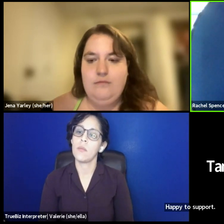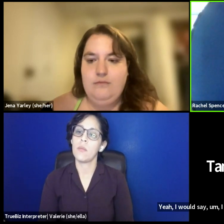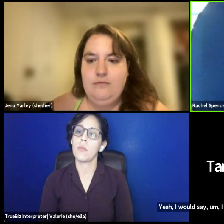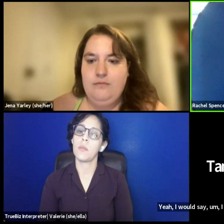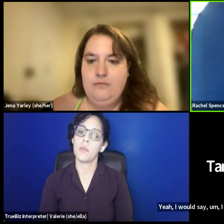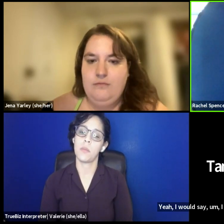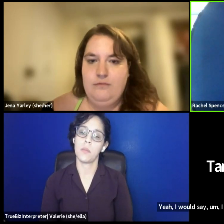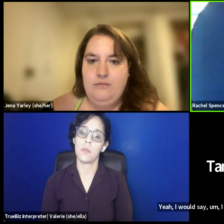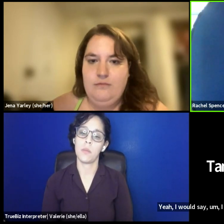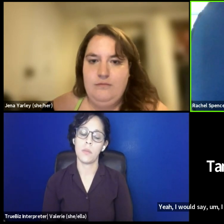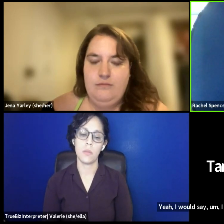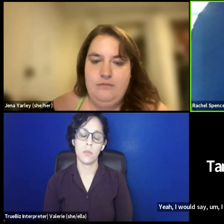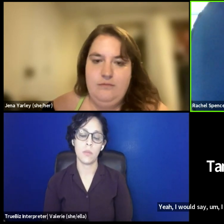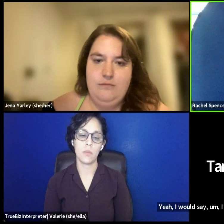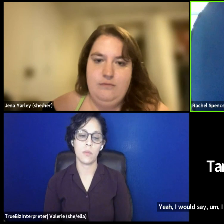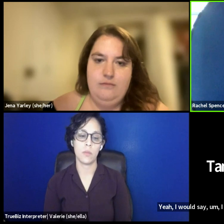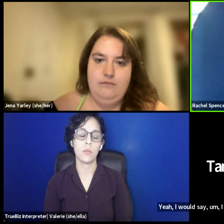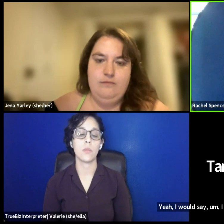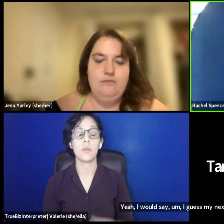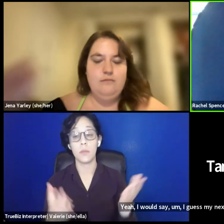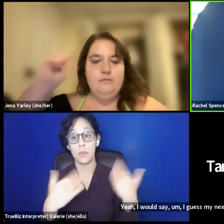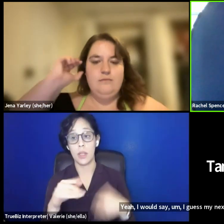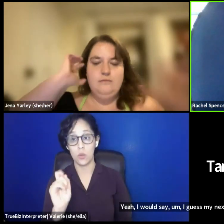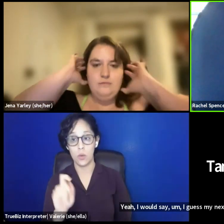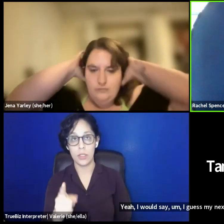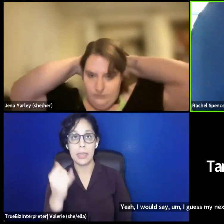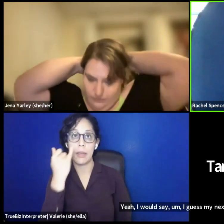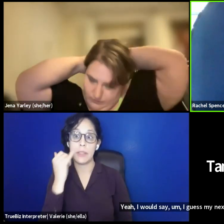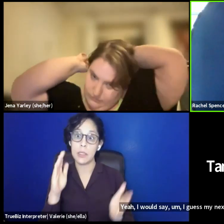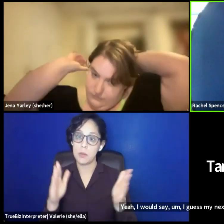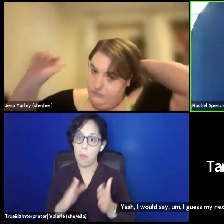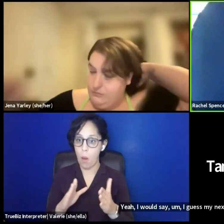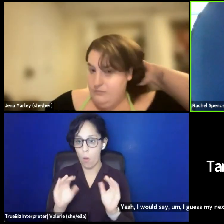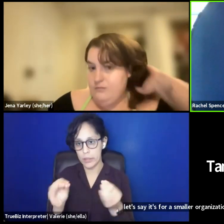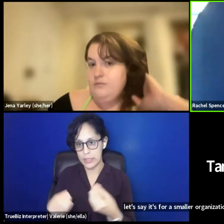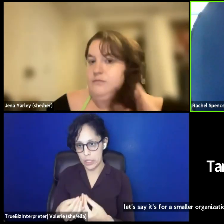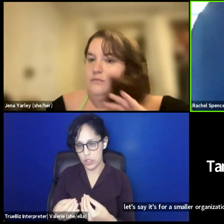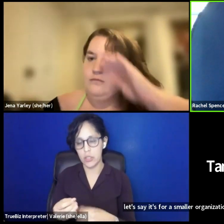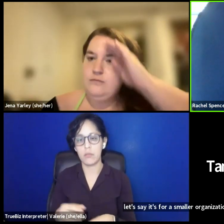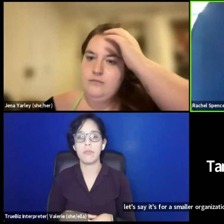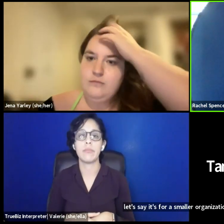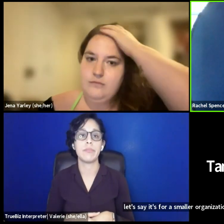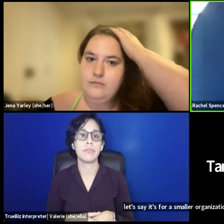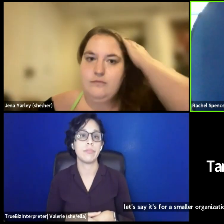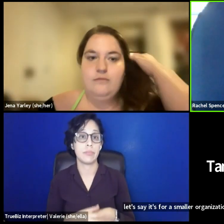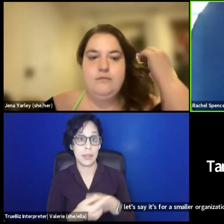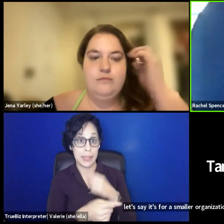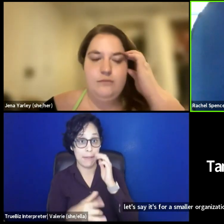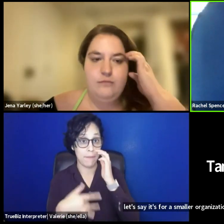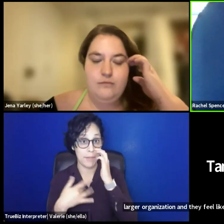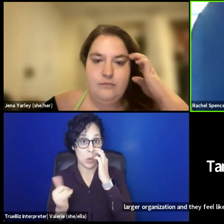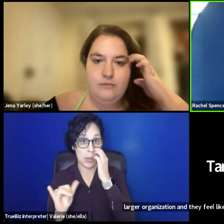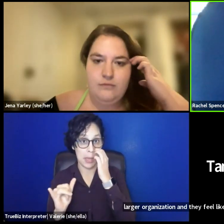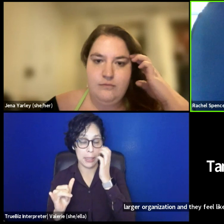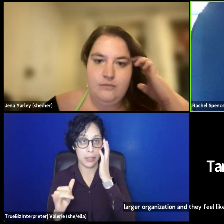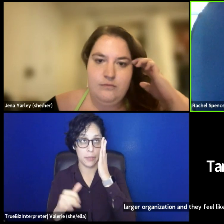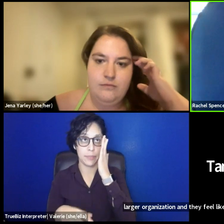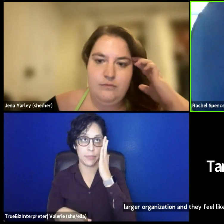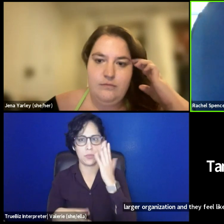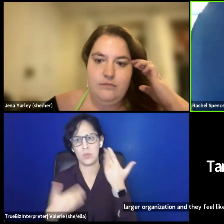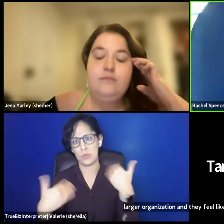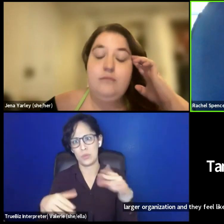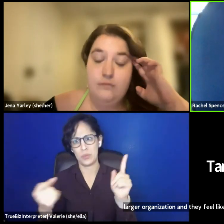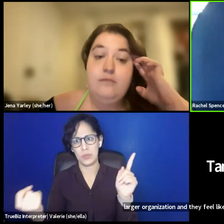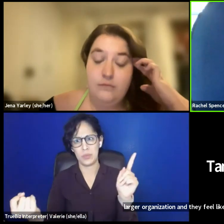I guess my next question is let's say it's for a smaller organization or even a larger organization and they feel like this is a long way off.